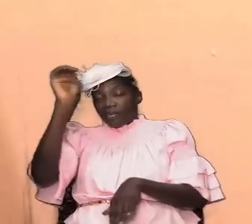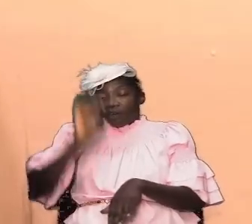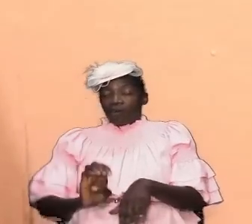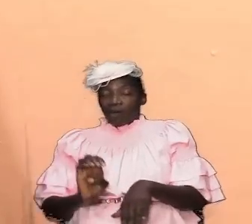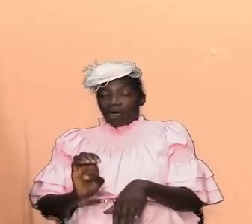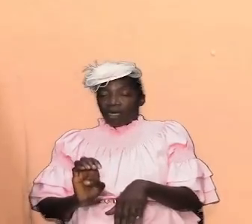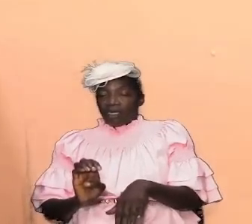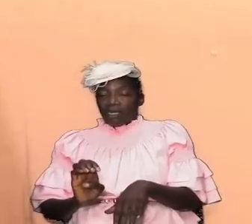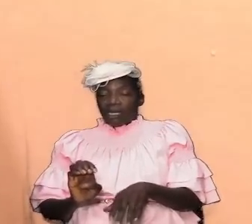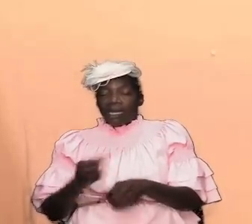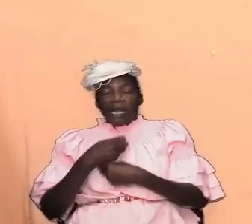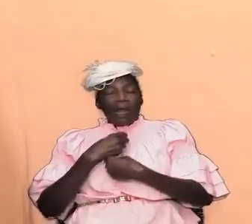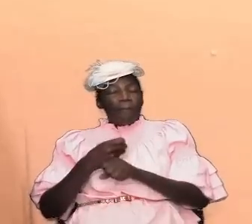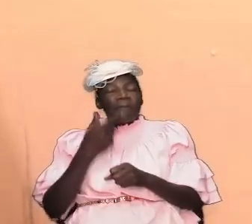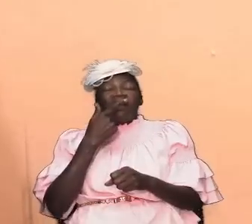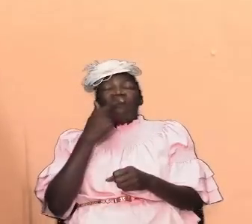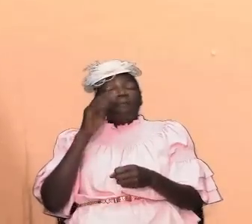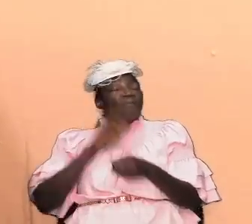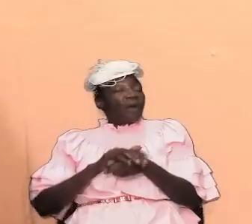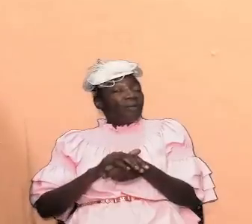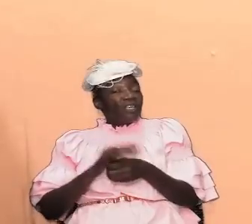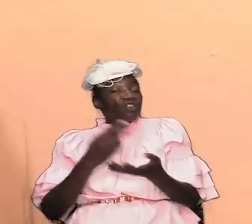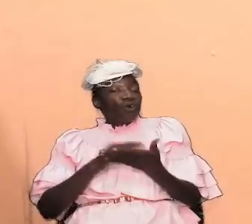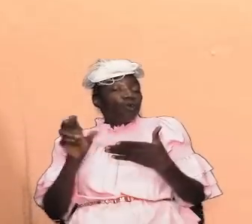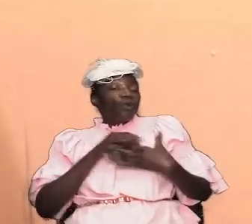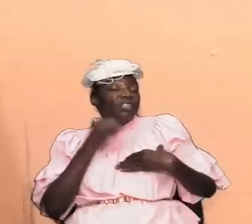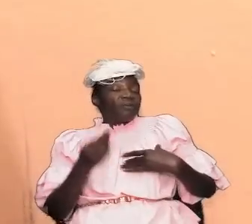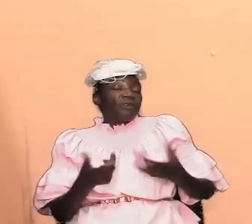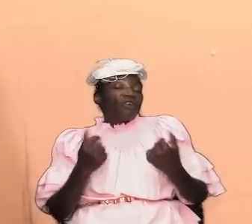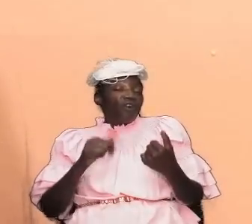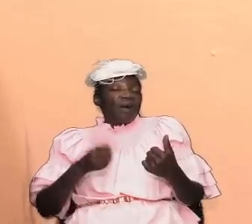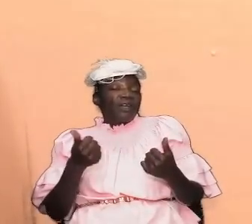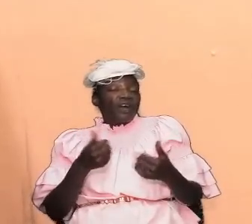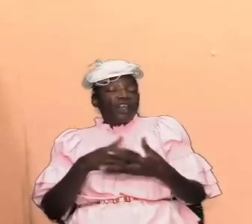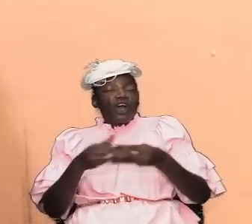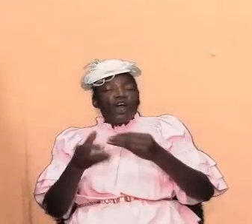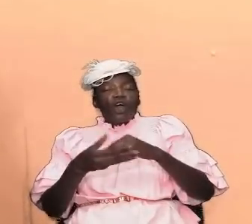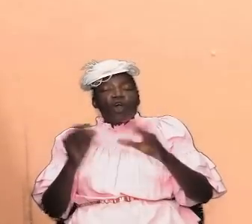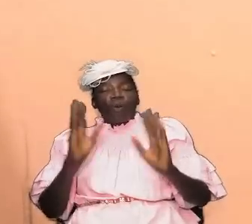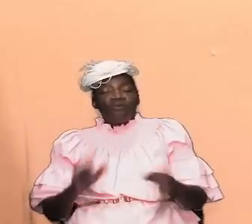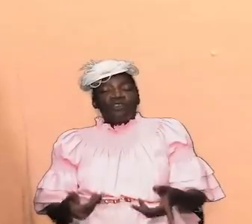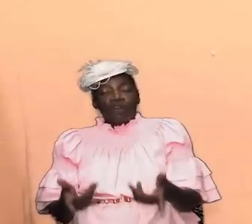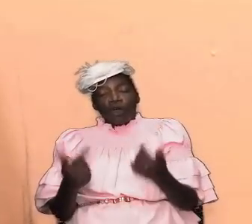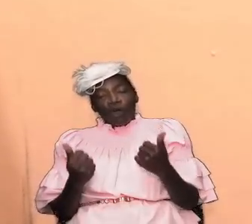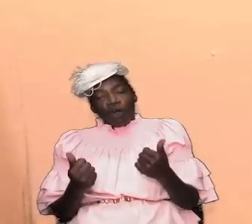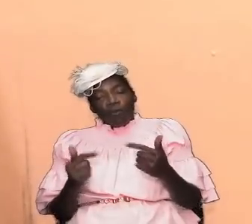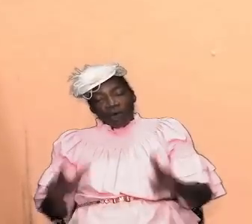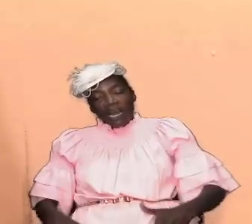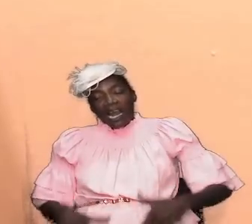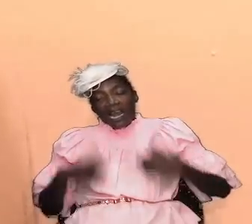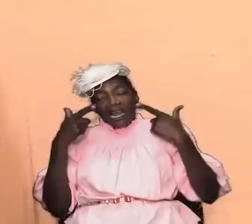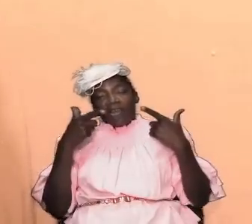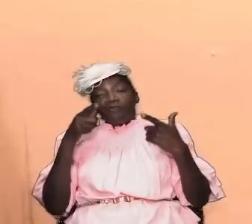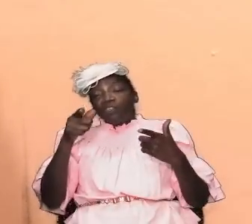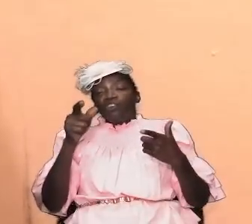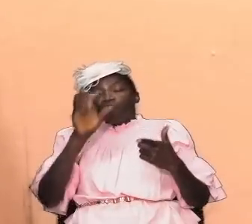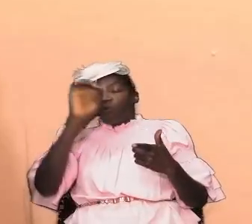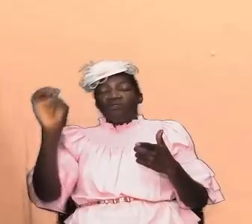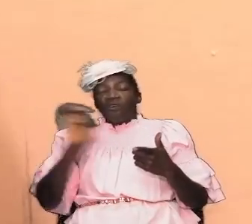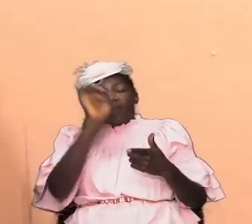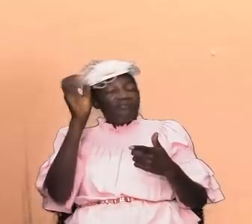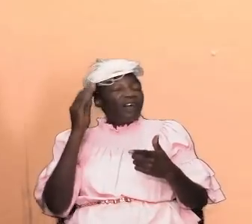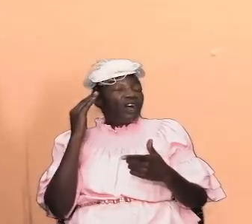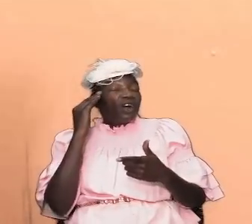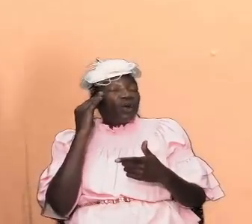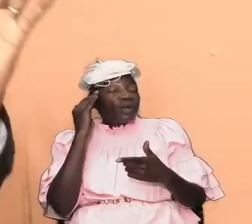made the promise that the holy ghost was going to come another comforter will come who will abide with you forever and we know